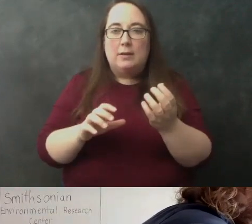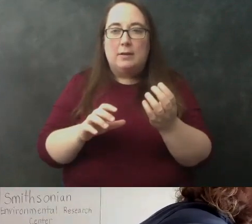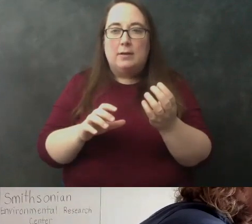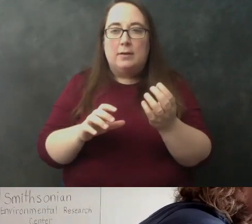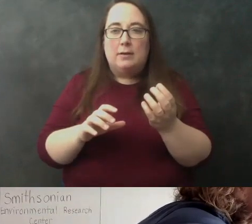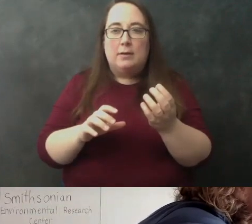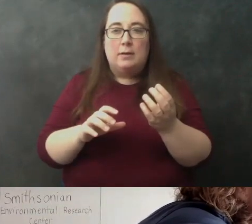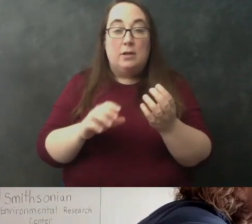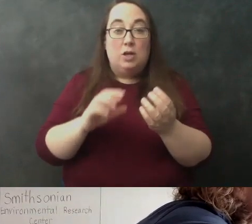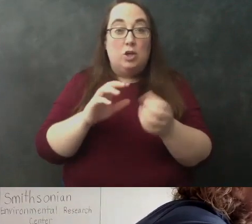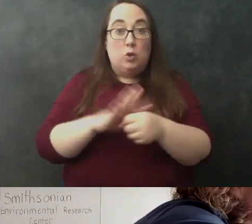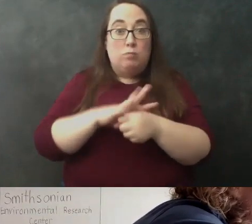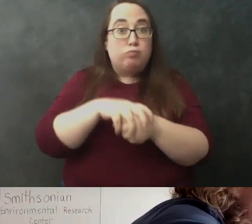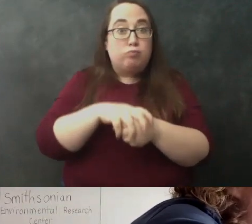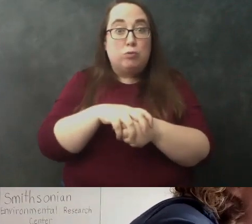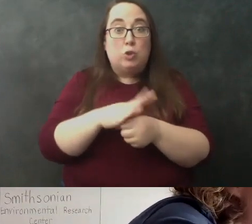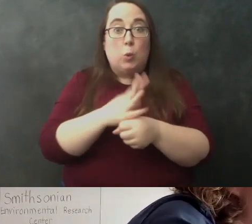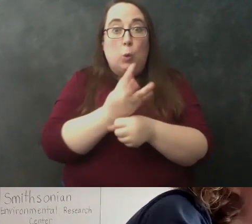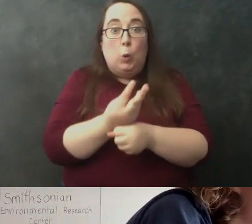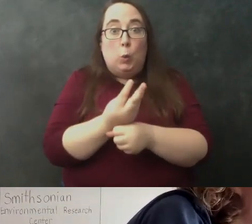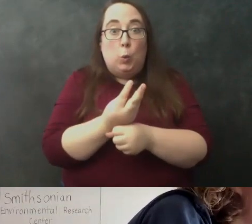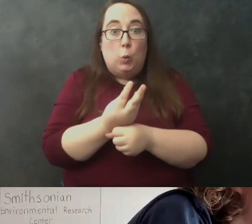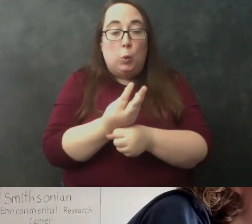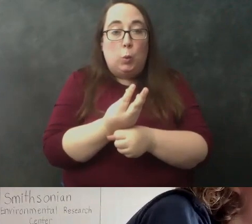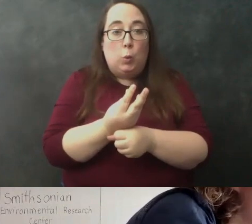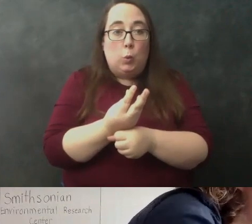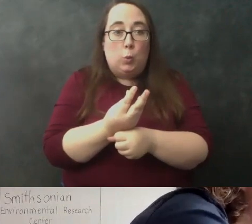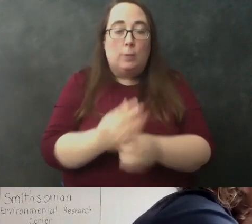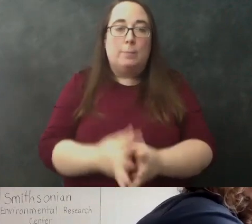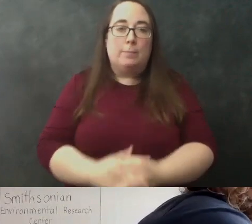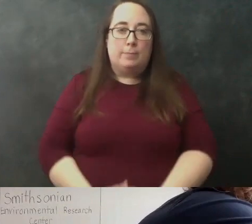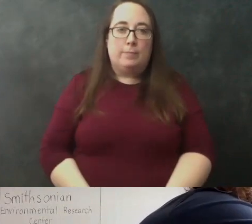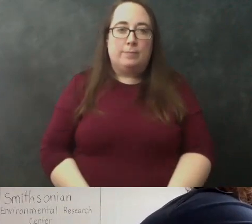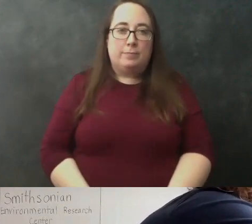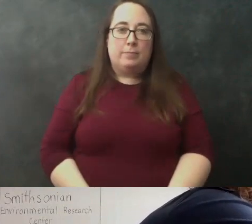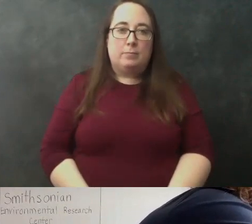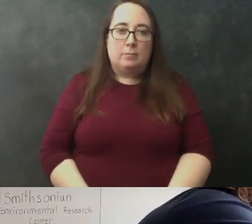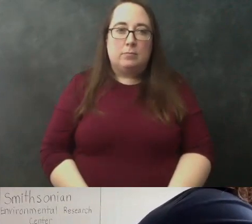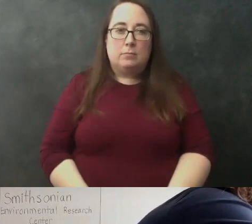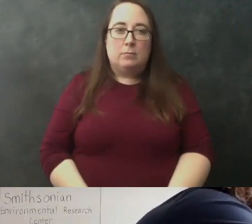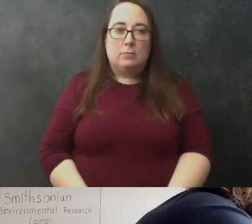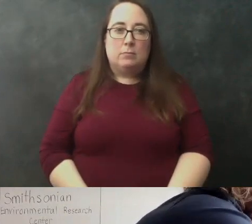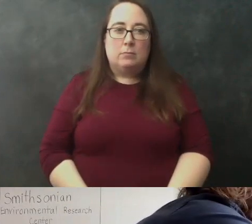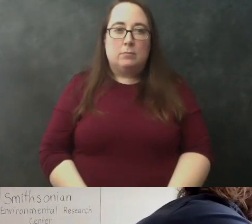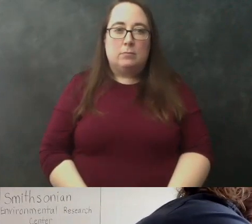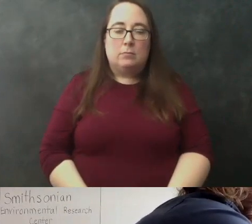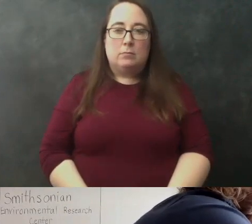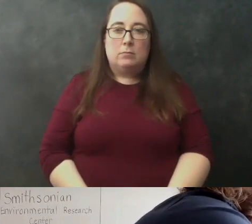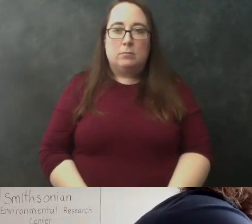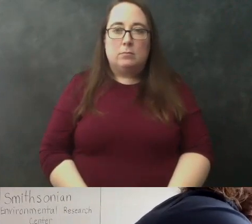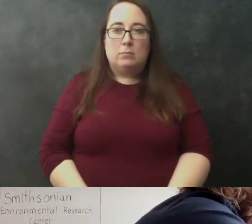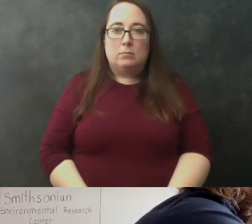of moving it around you kind of made it like a cone i did make it like a cone that that's really smart i that so